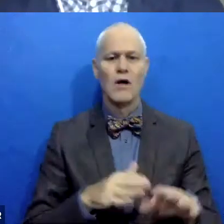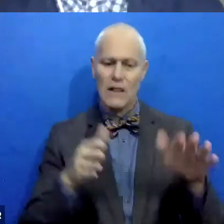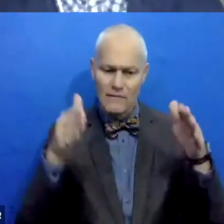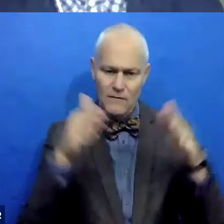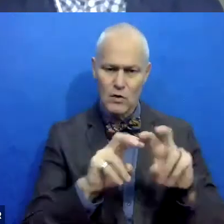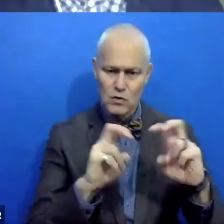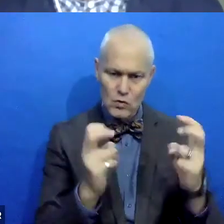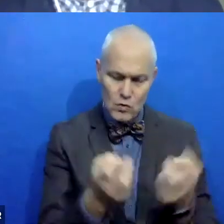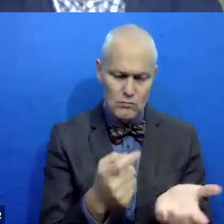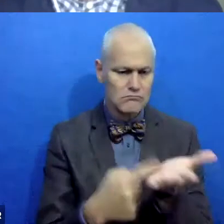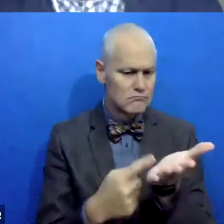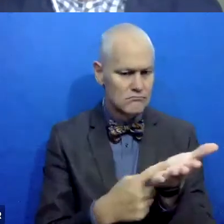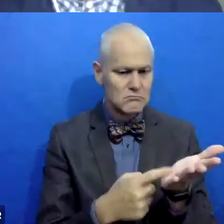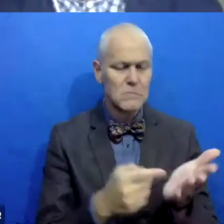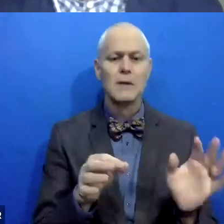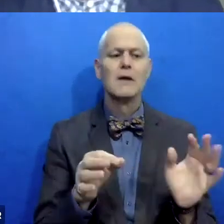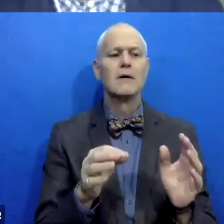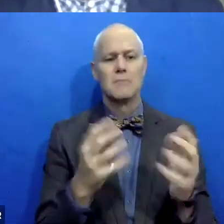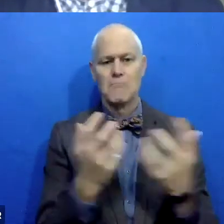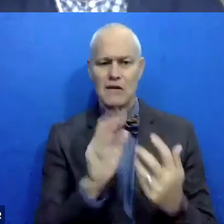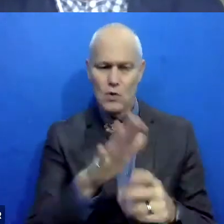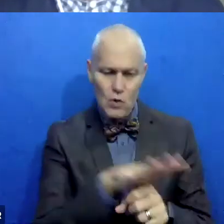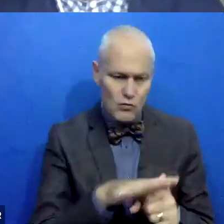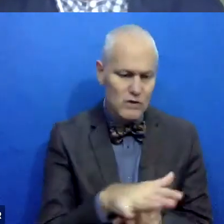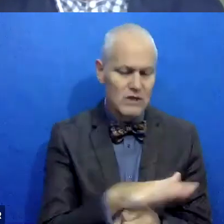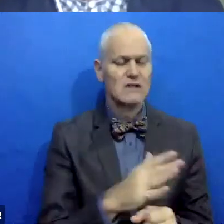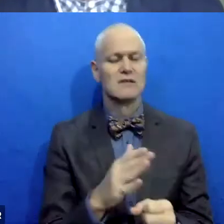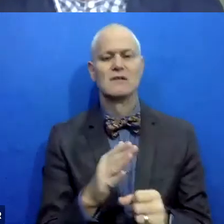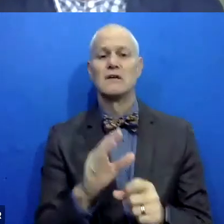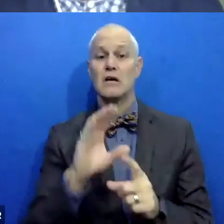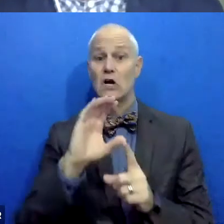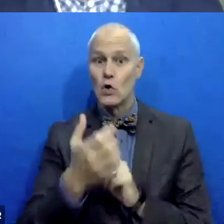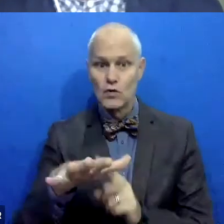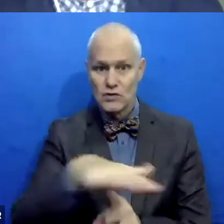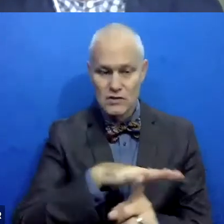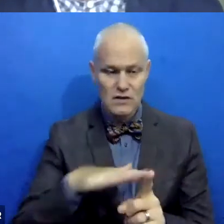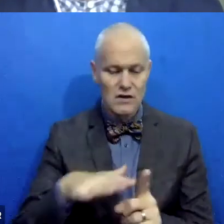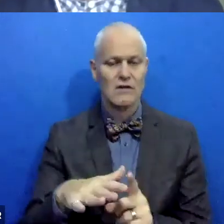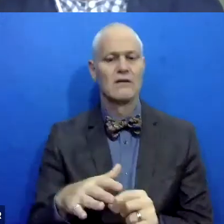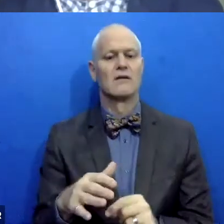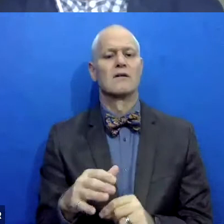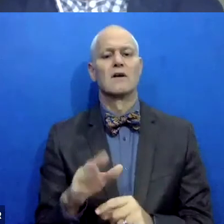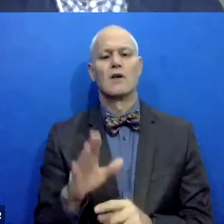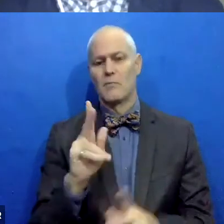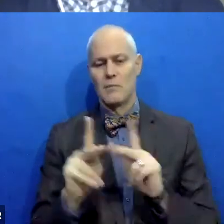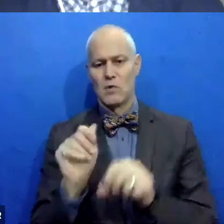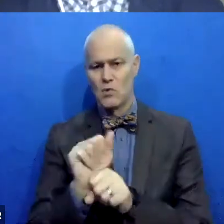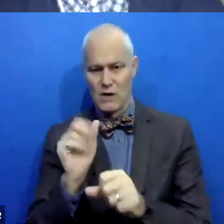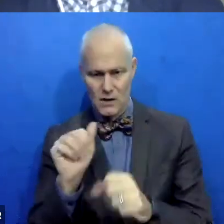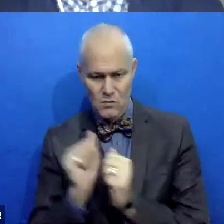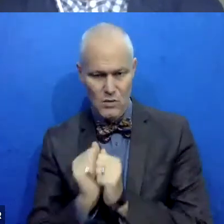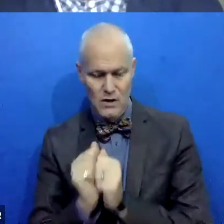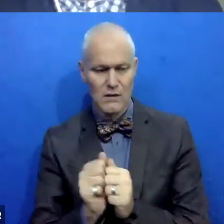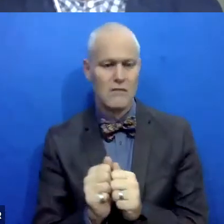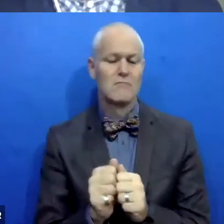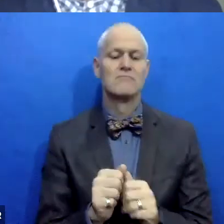appropriate for your region, your area, uh, what is culturally appropriate for the folks that you're working with, um, and